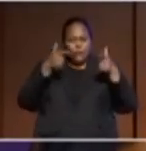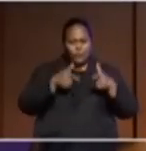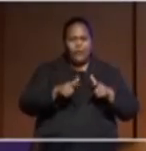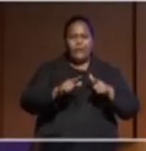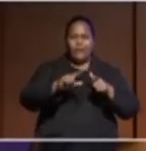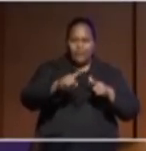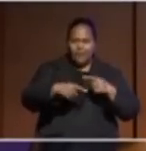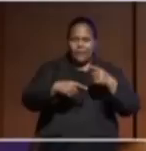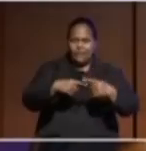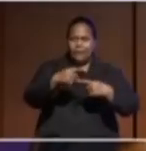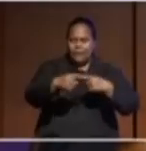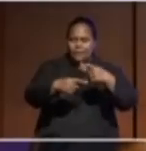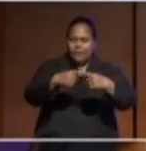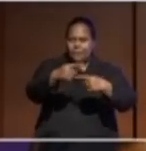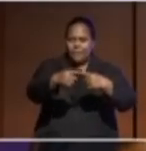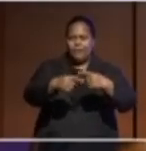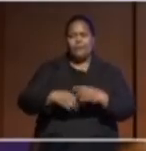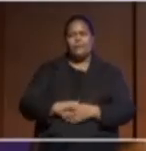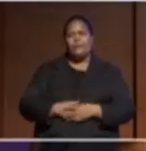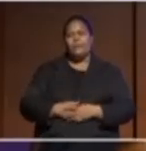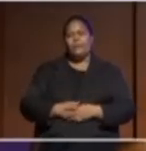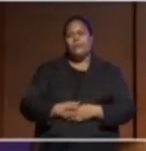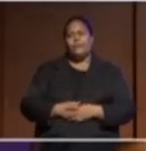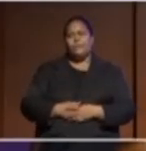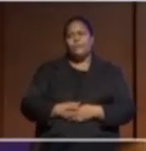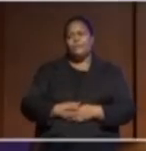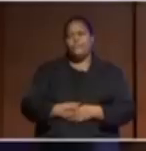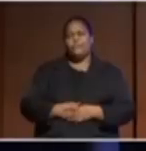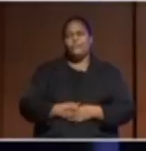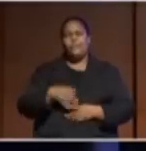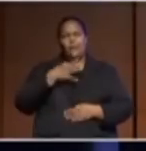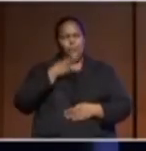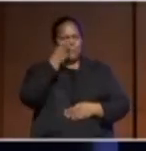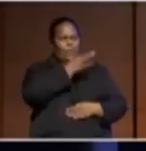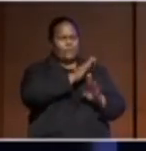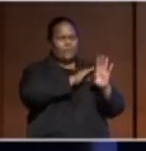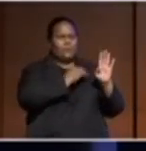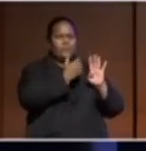constancy and evolution. And I wanted to ask you all this.